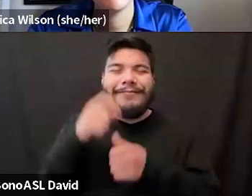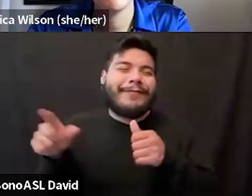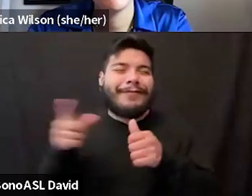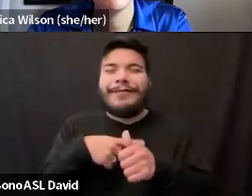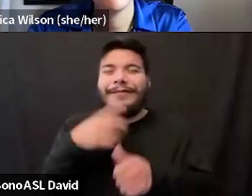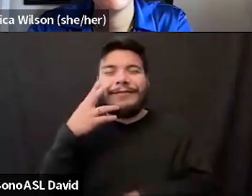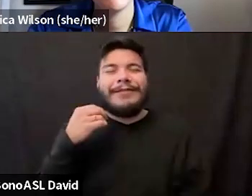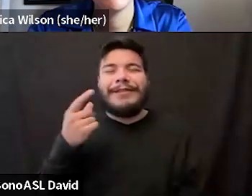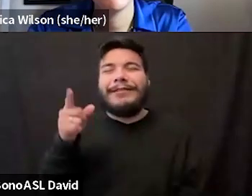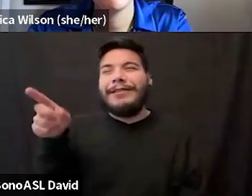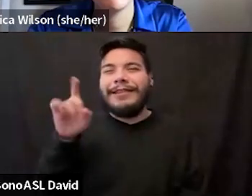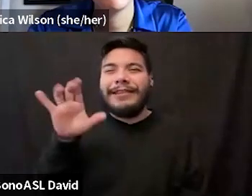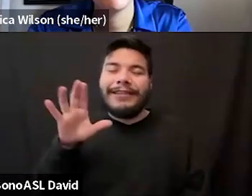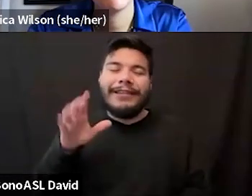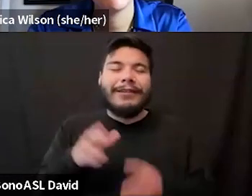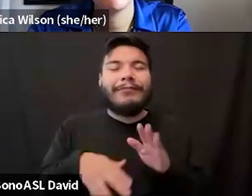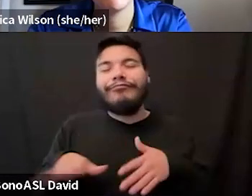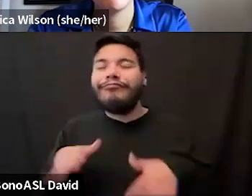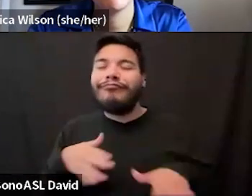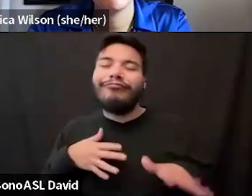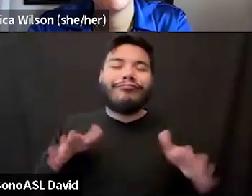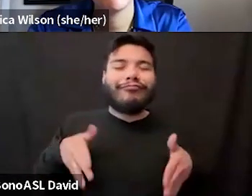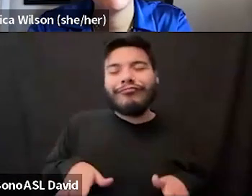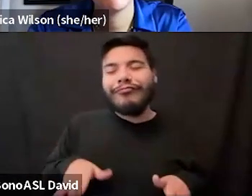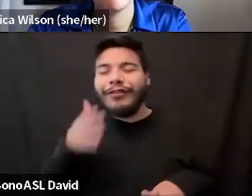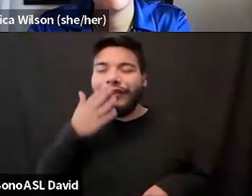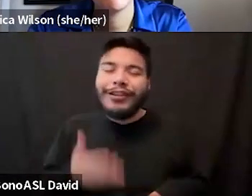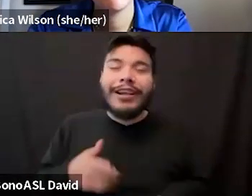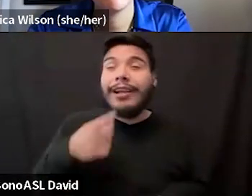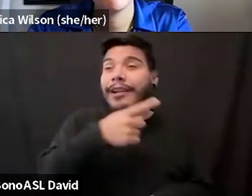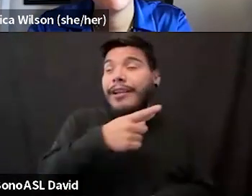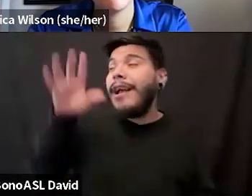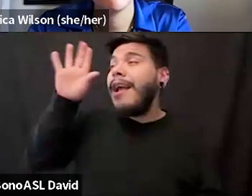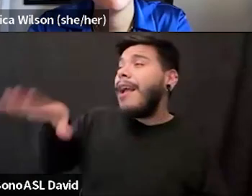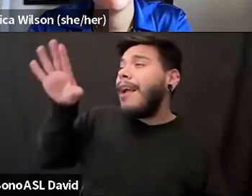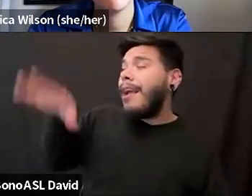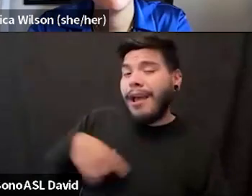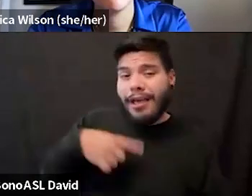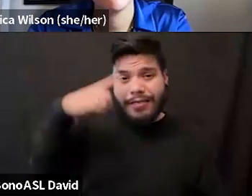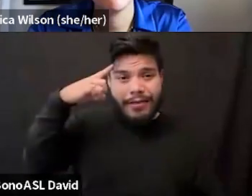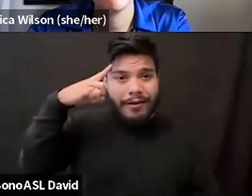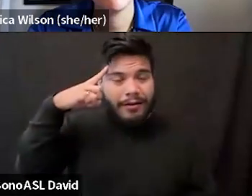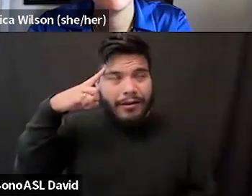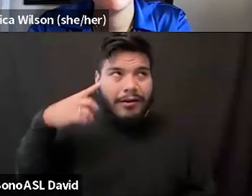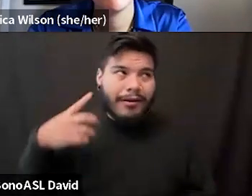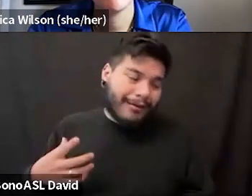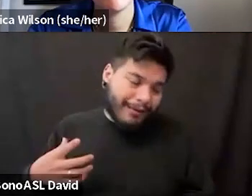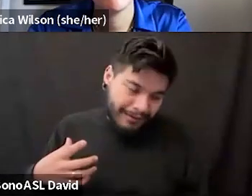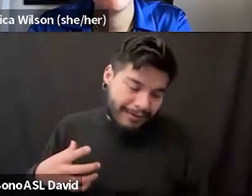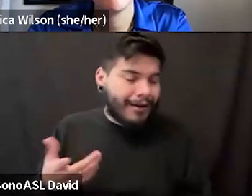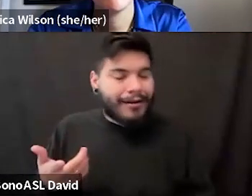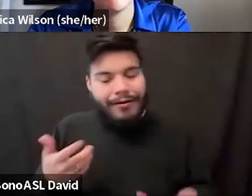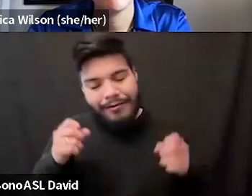down wearing my pencil skirt looking good. And he said, Hey, Hey, Hey. And I thought, all right, I'm, I'm ready.